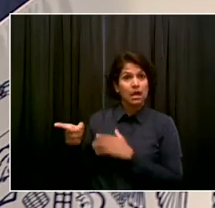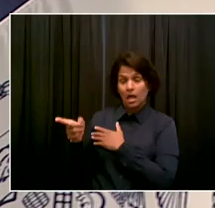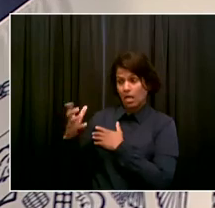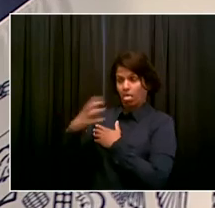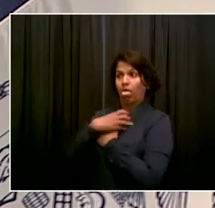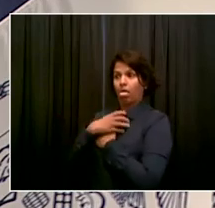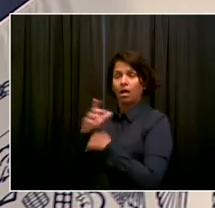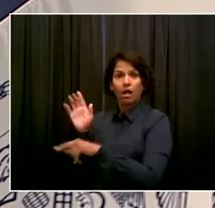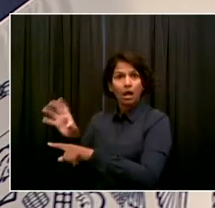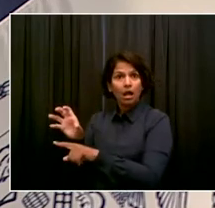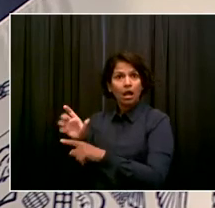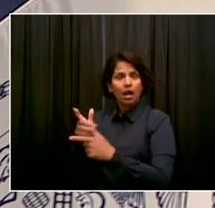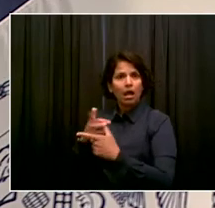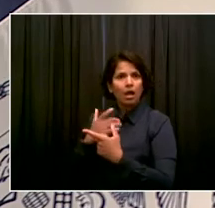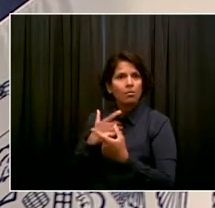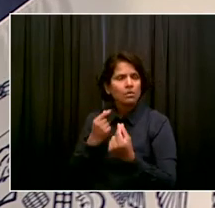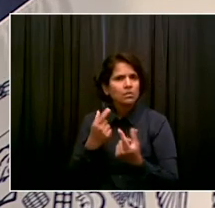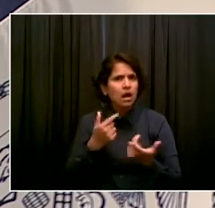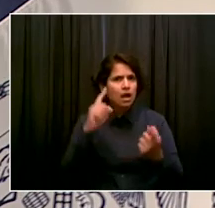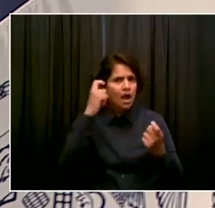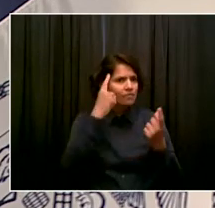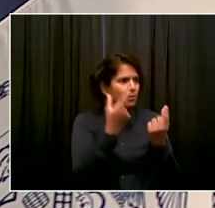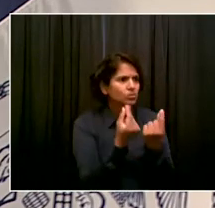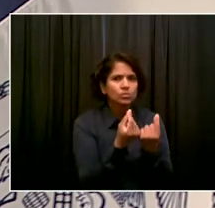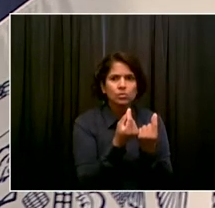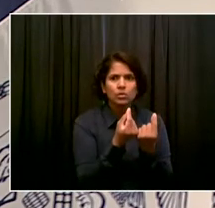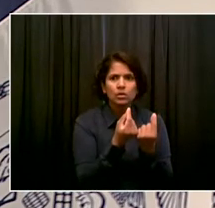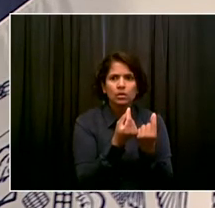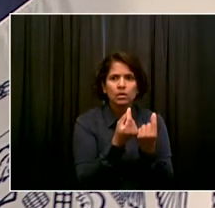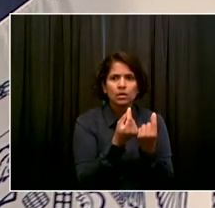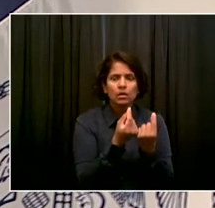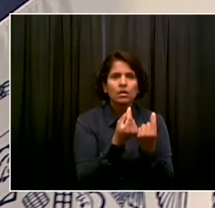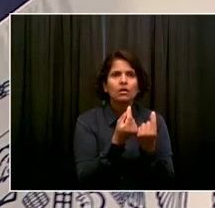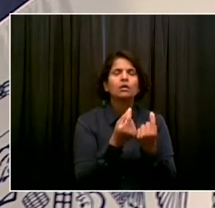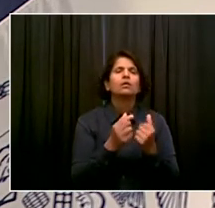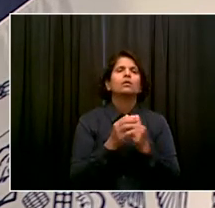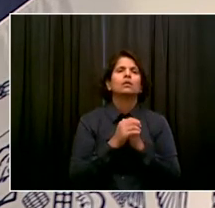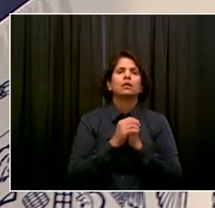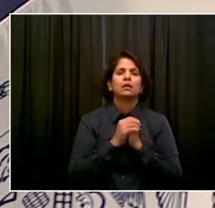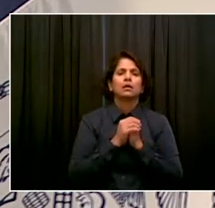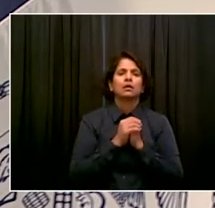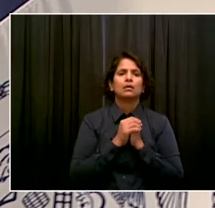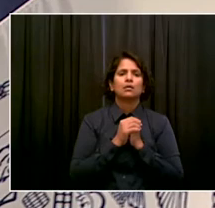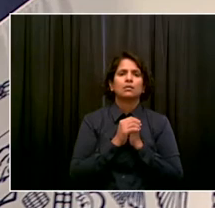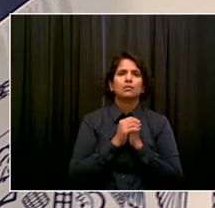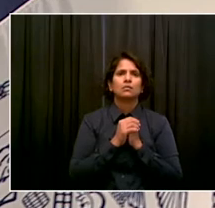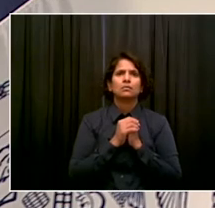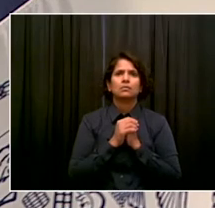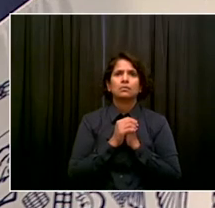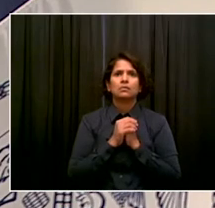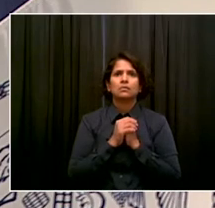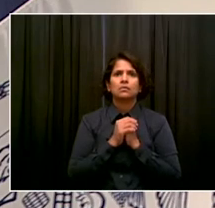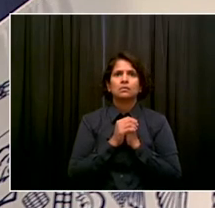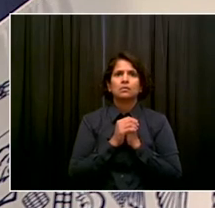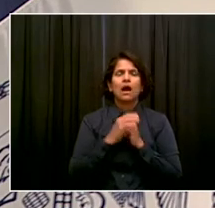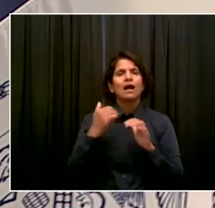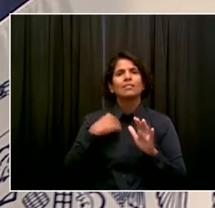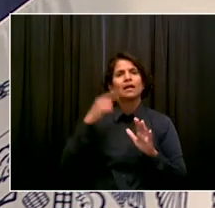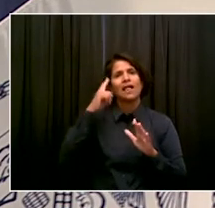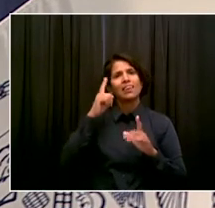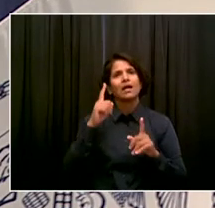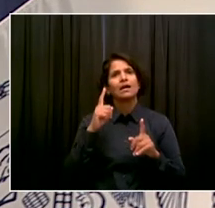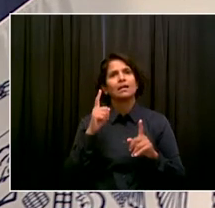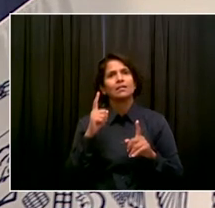yeah. Yeah, no, I thought you were mid-sentence there. No, no, I cut off. I think that's, I think mingle mamas is enough. Yeah. Look,